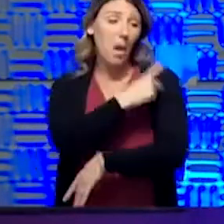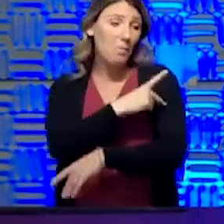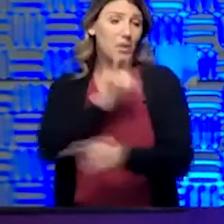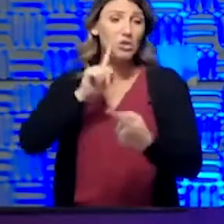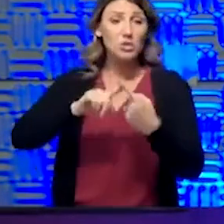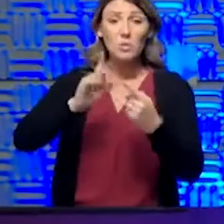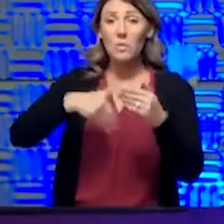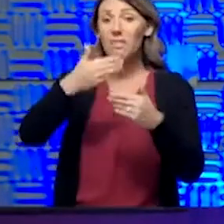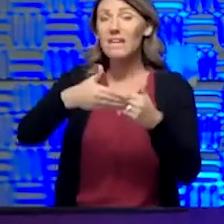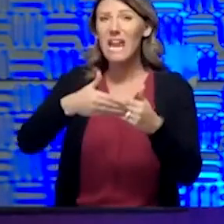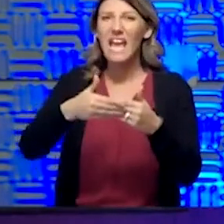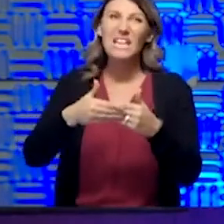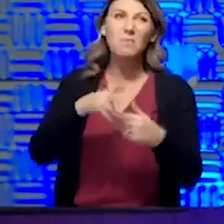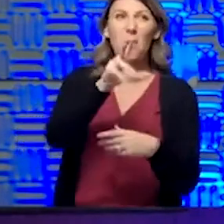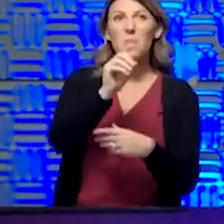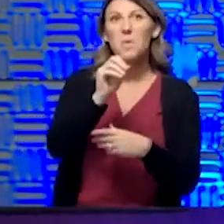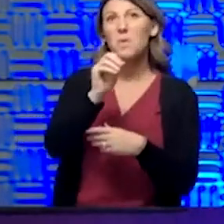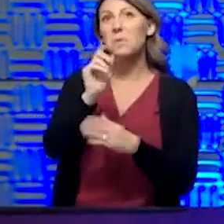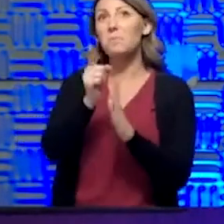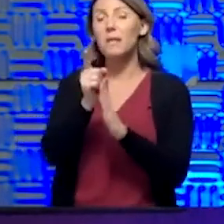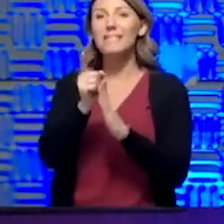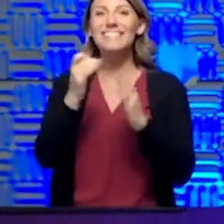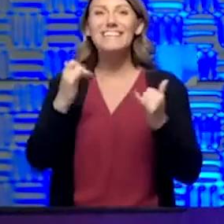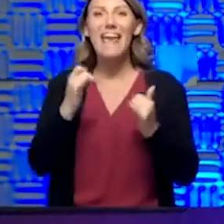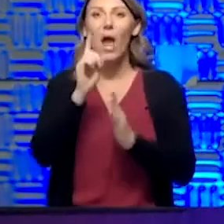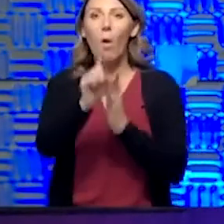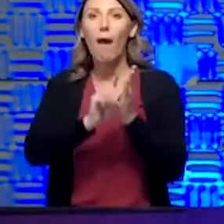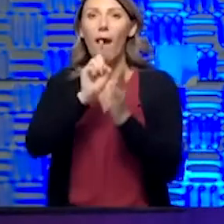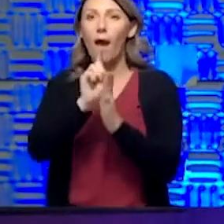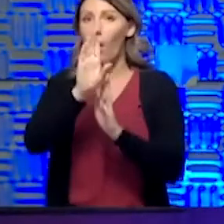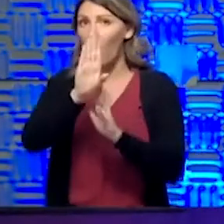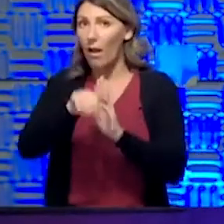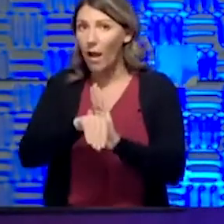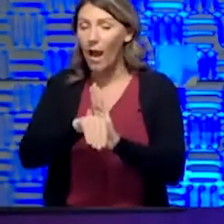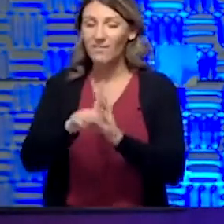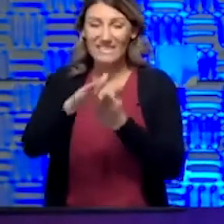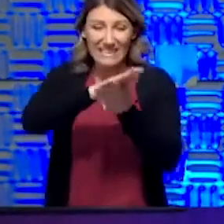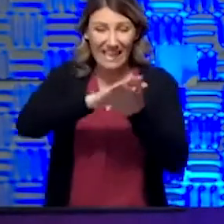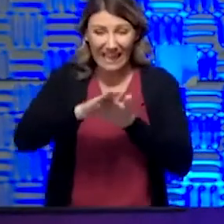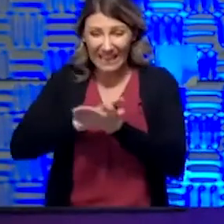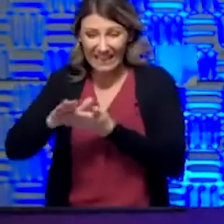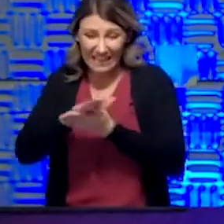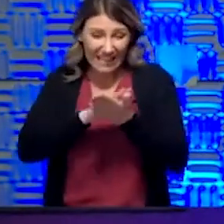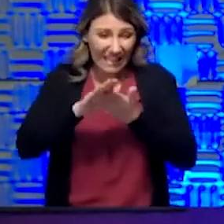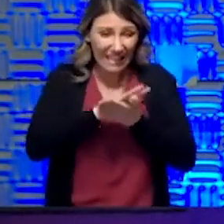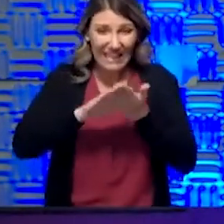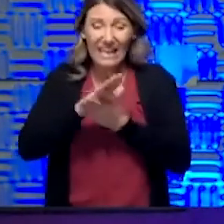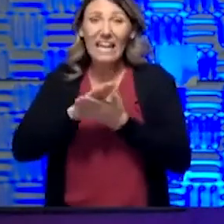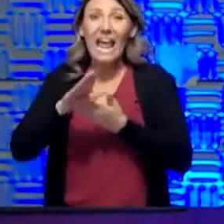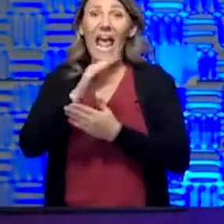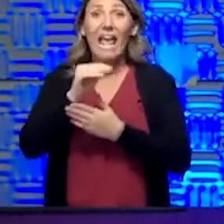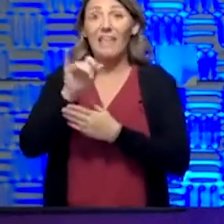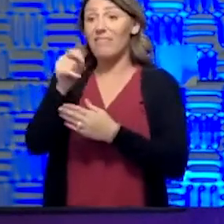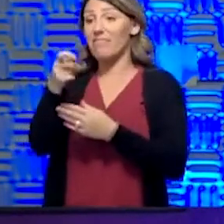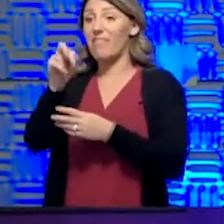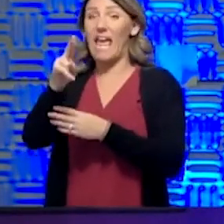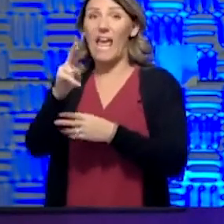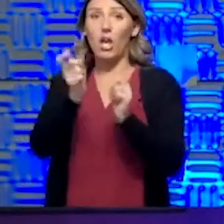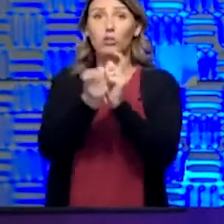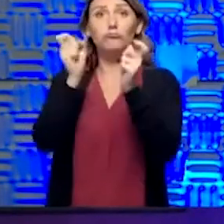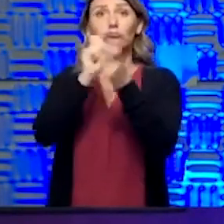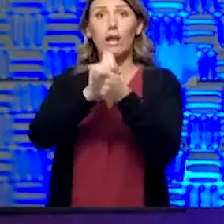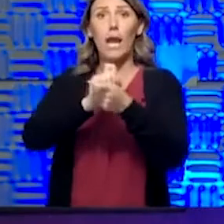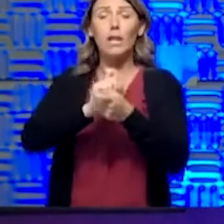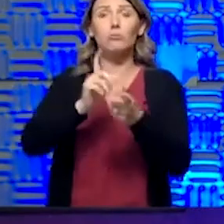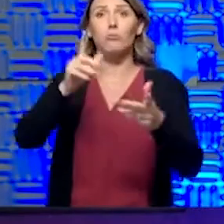Now it takes us an hour and a half to clean the room, disinfect the room, and change the air in the room. And so there's so much